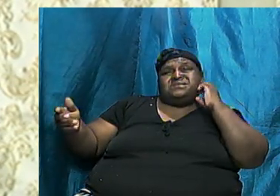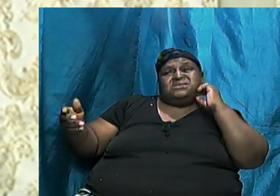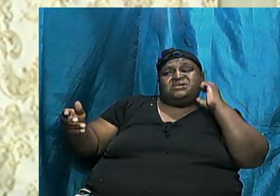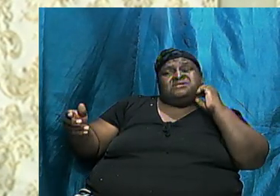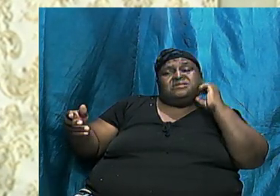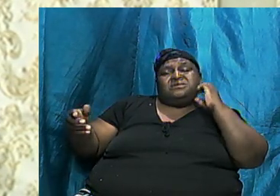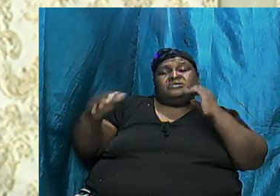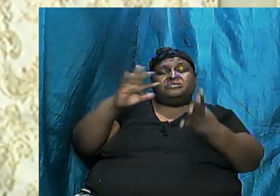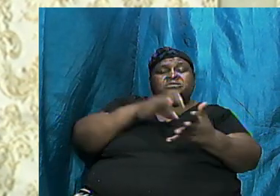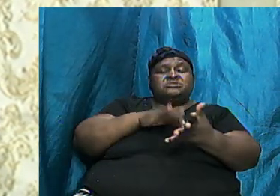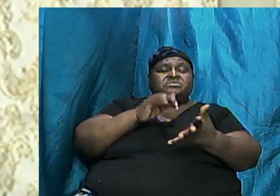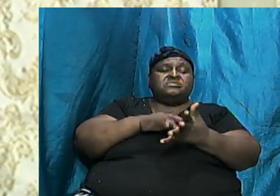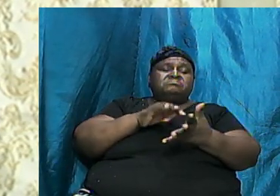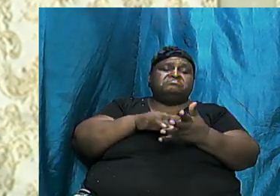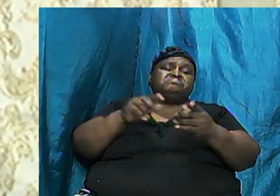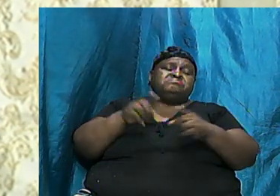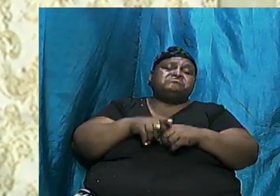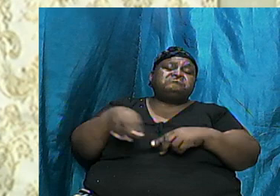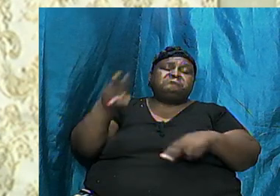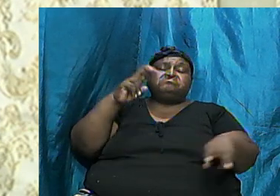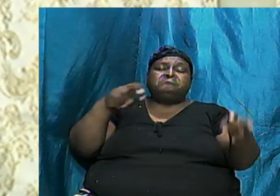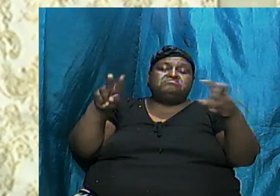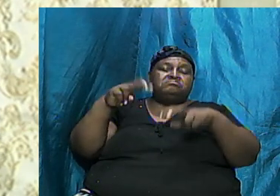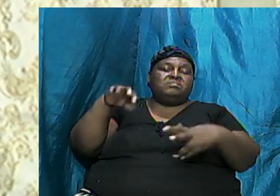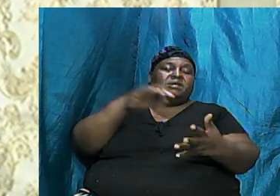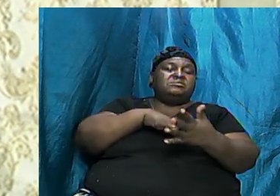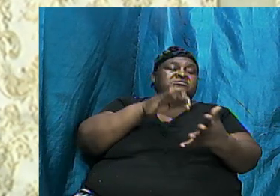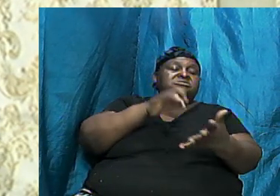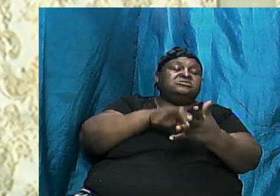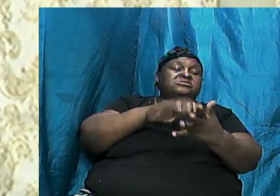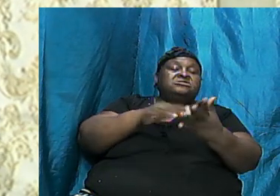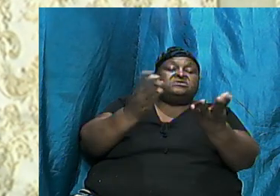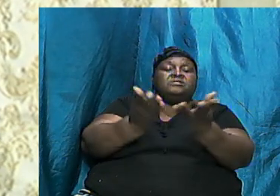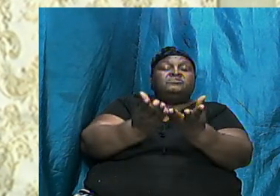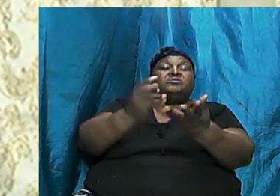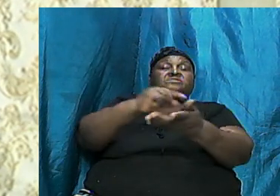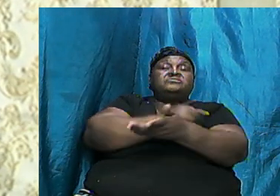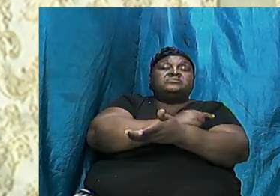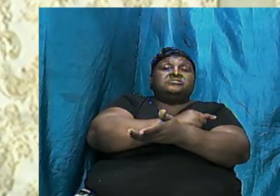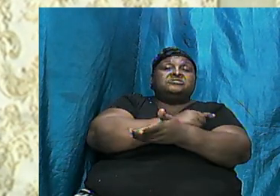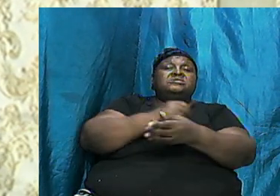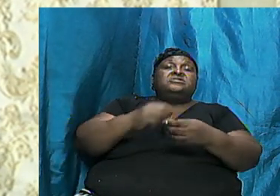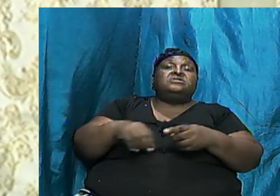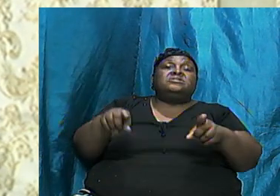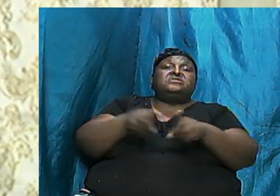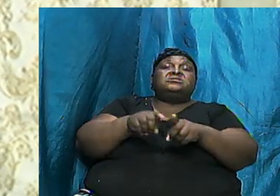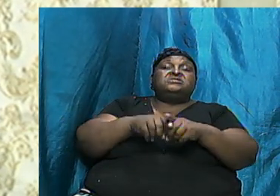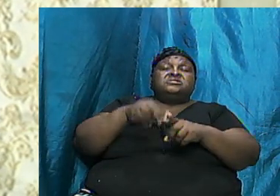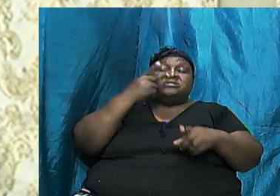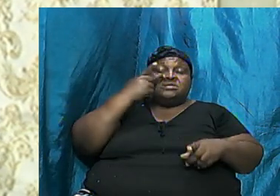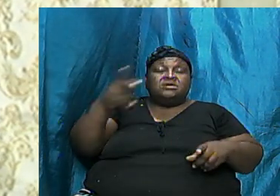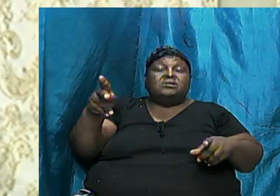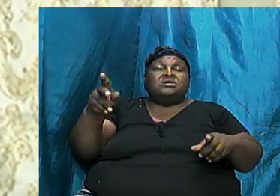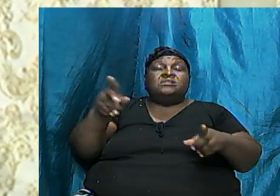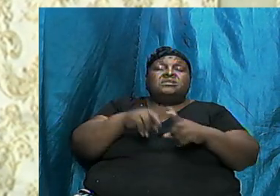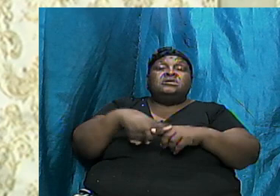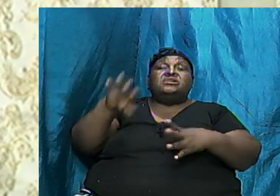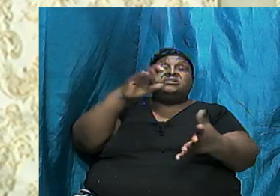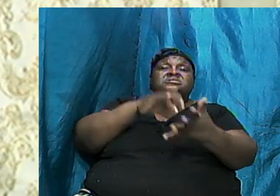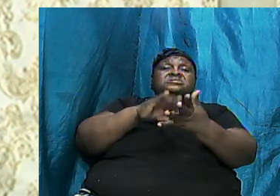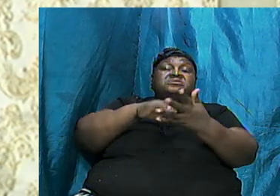Touched On As We Survey The Book Of Genesis We Are Seeing As We Look Into His Life